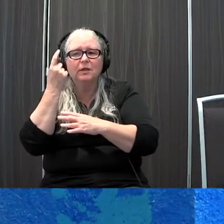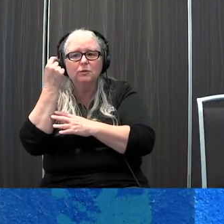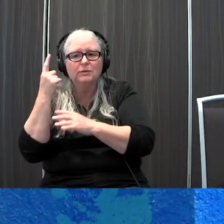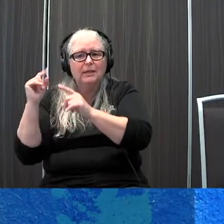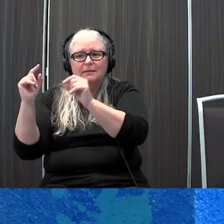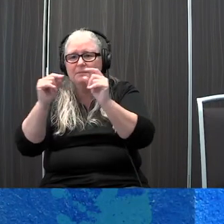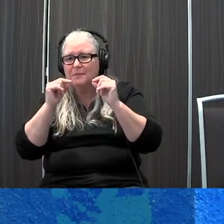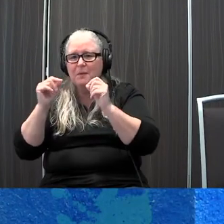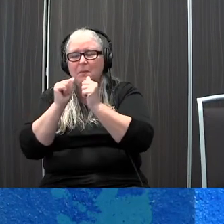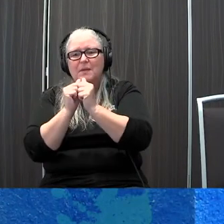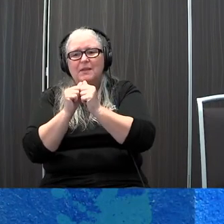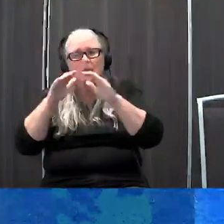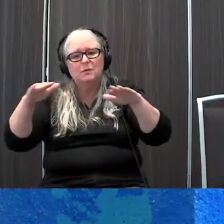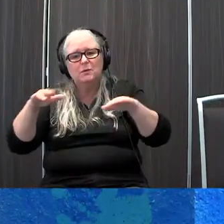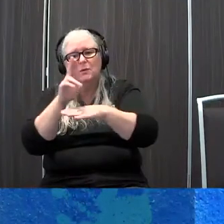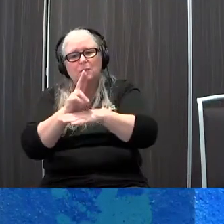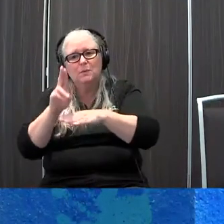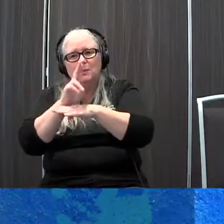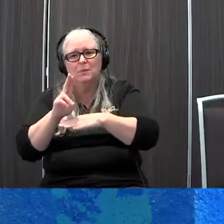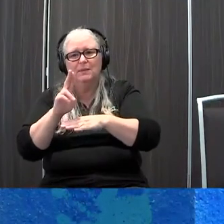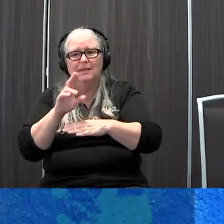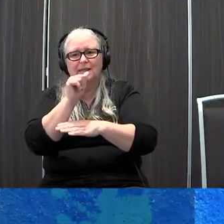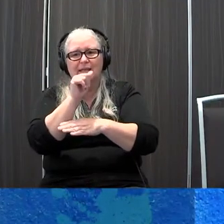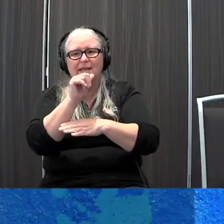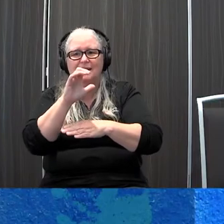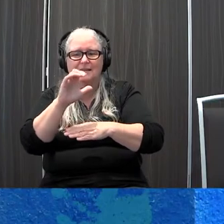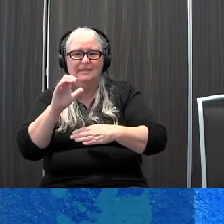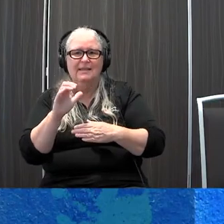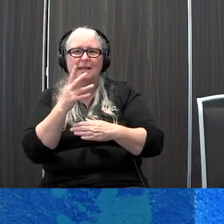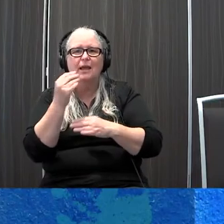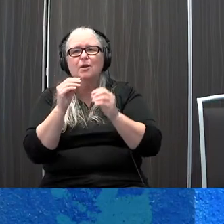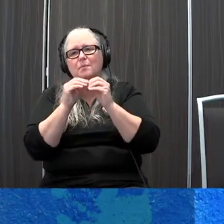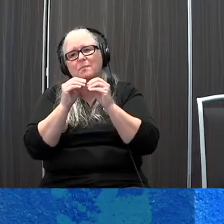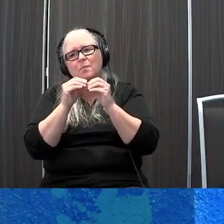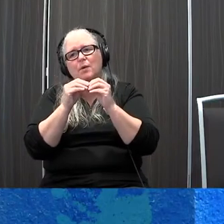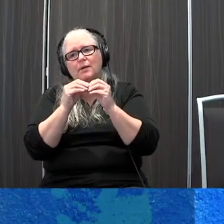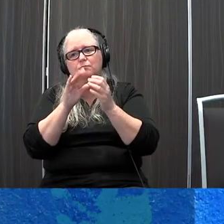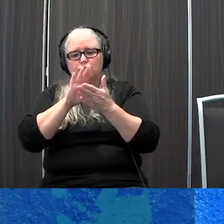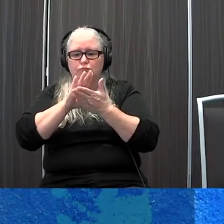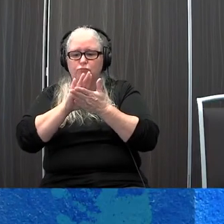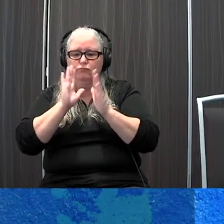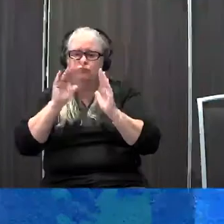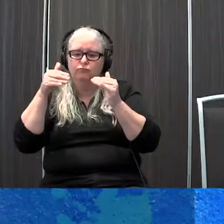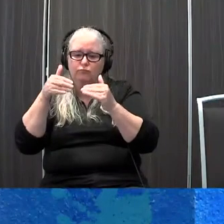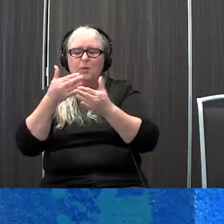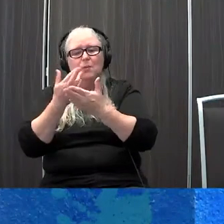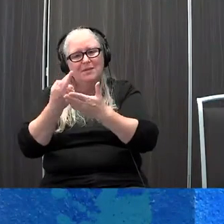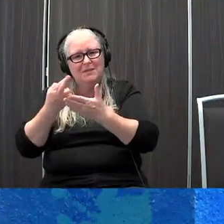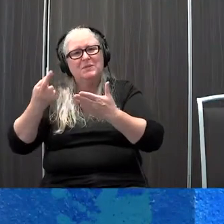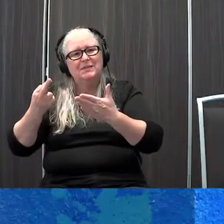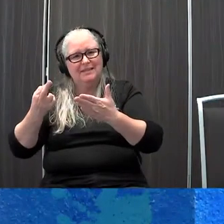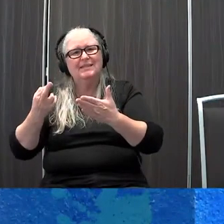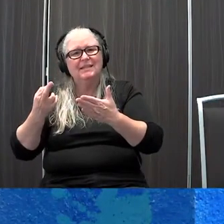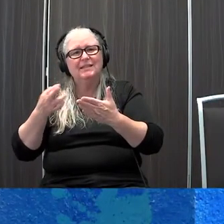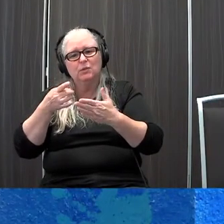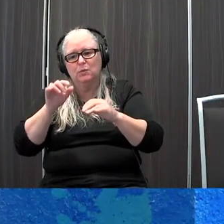using augmentative communication and then there are some more academic resources listed on there as well